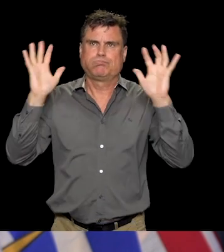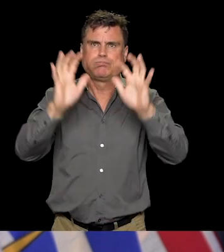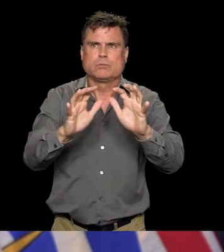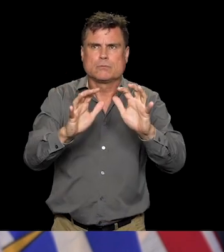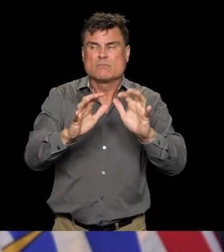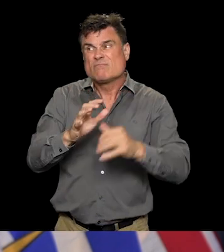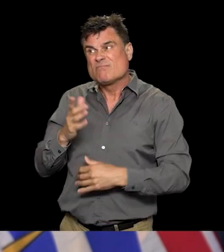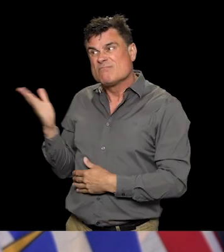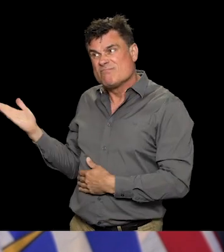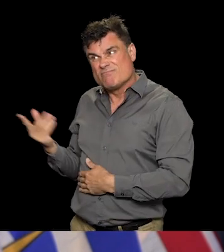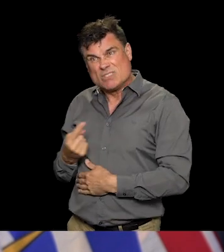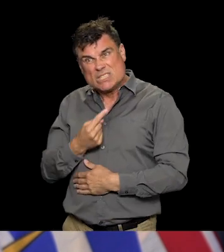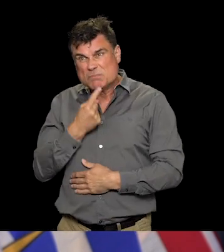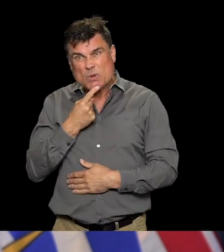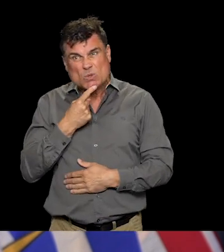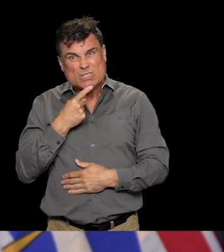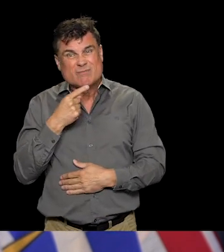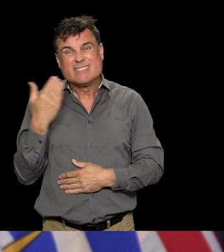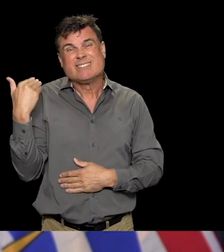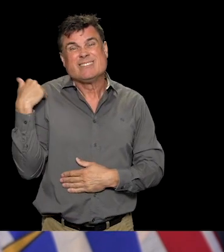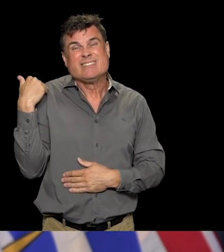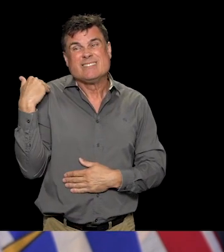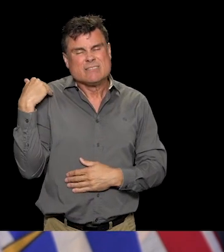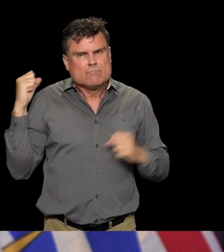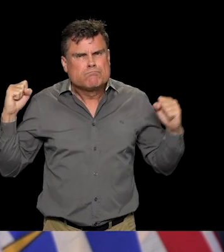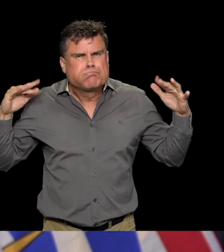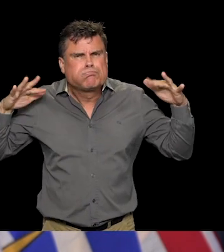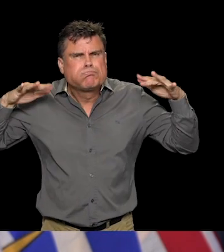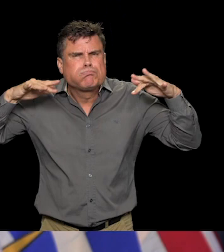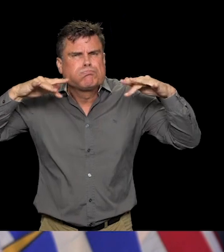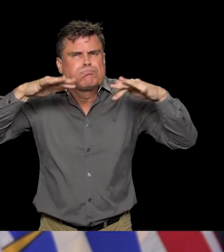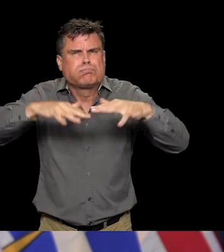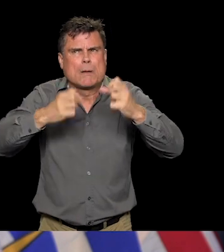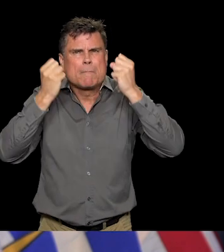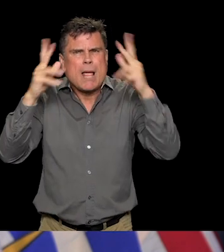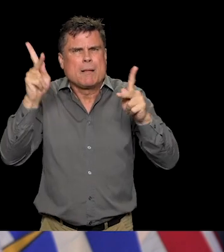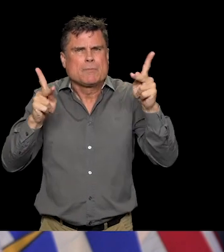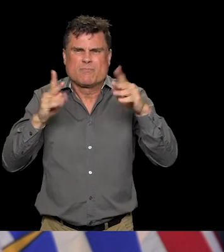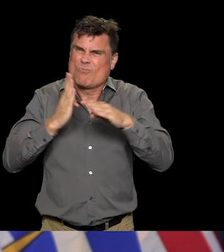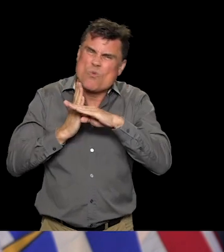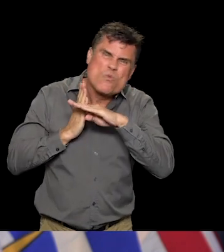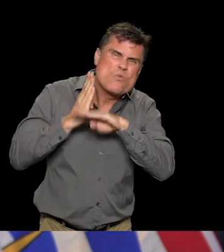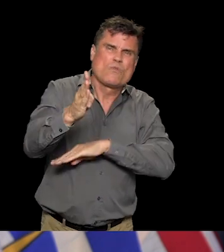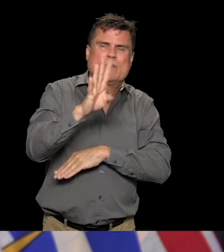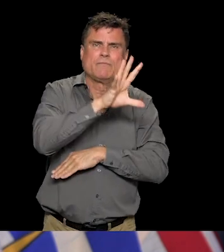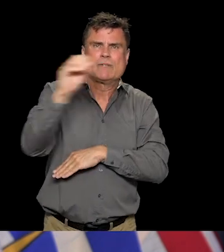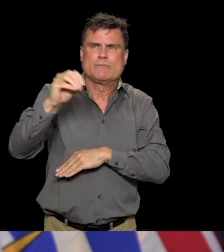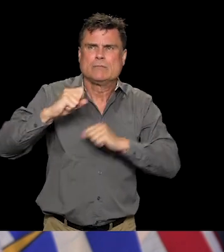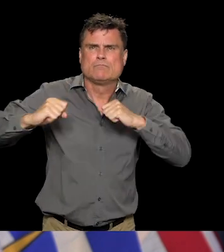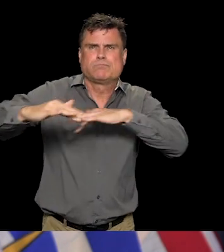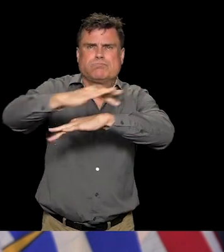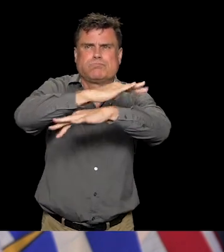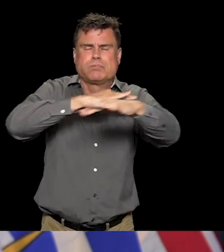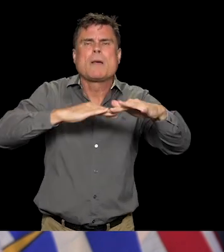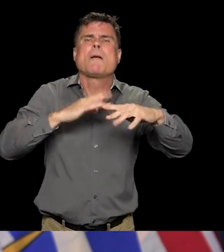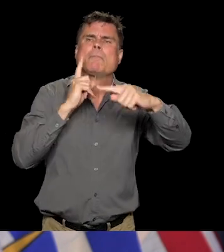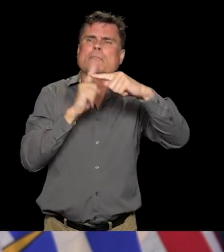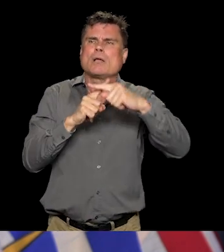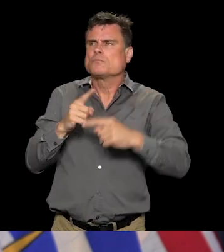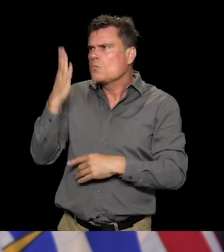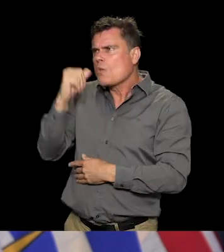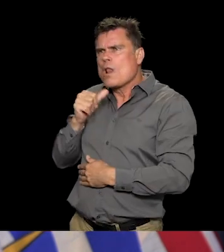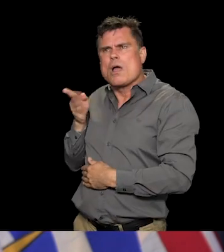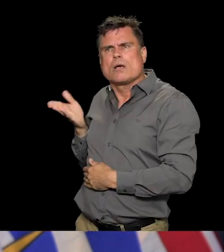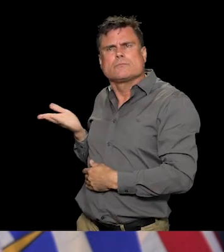wasn't respected, and do you know why it wasn't enforced? Yeah, so we have always taken the